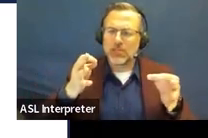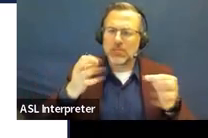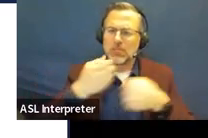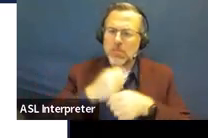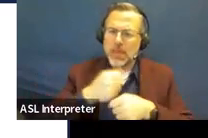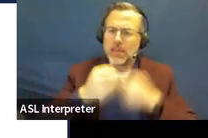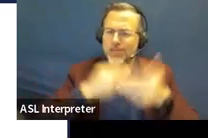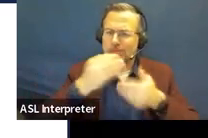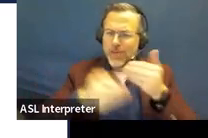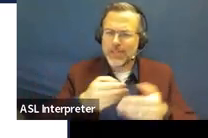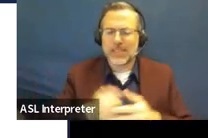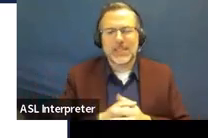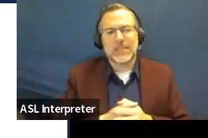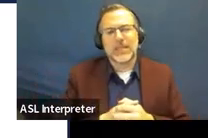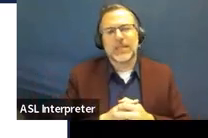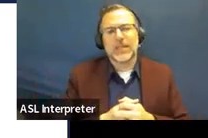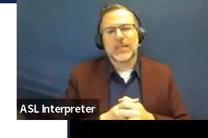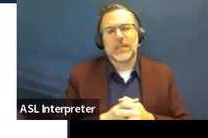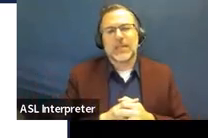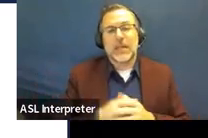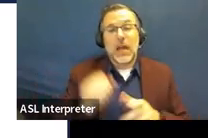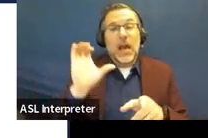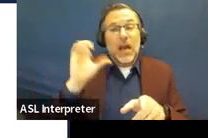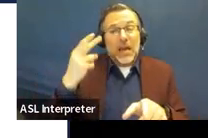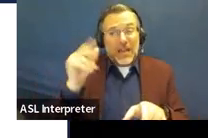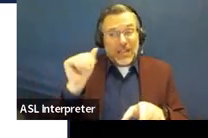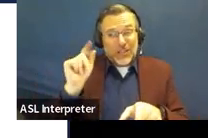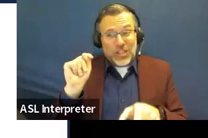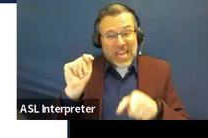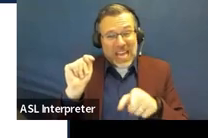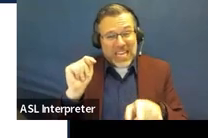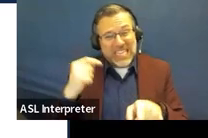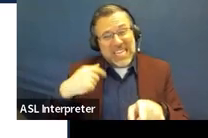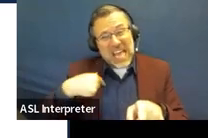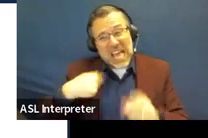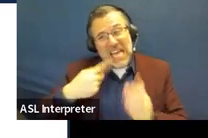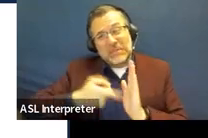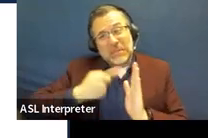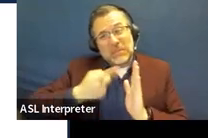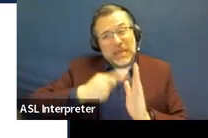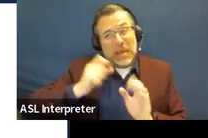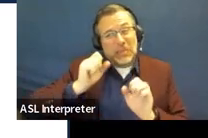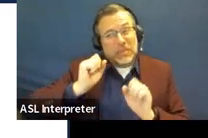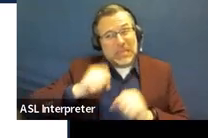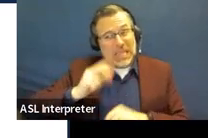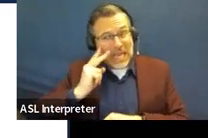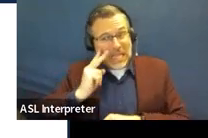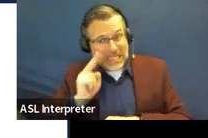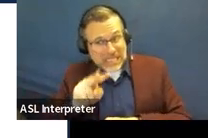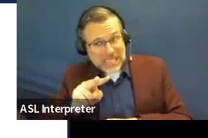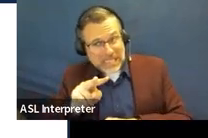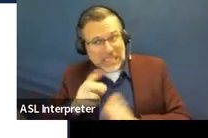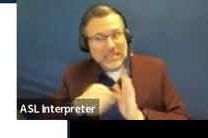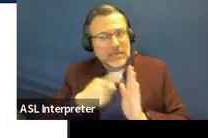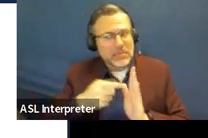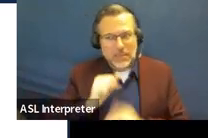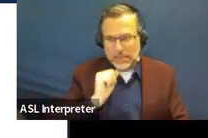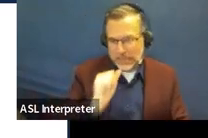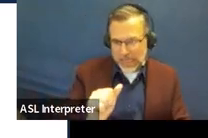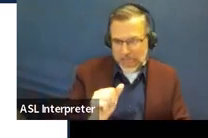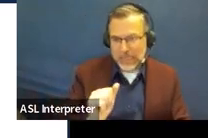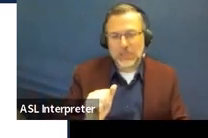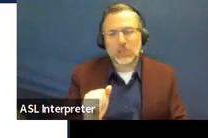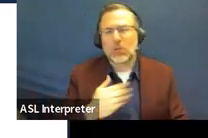And just a note about the chat box. I can sort of see the chat box. I can't see a lot of the video. But please feel free to drop any